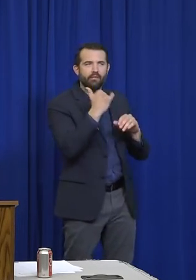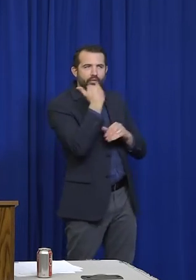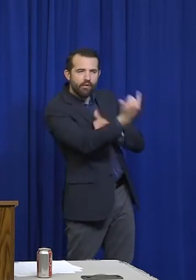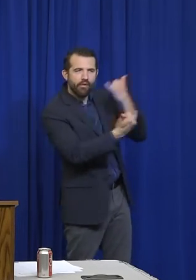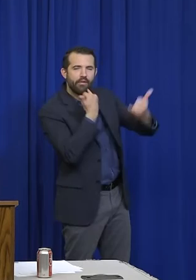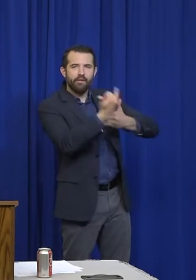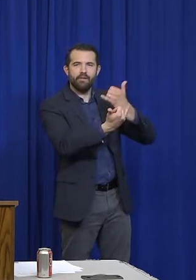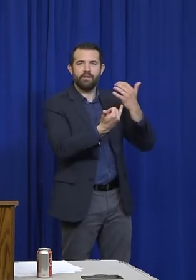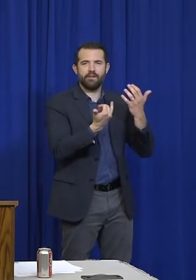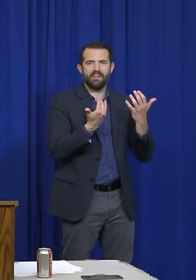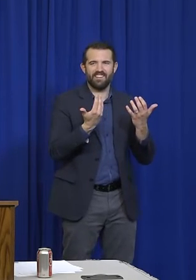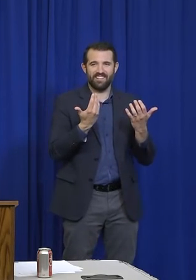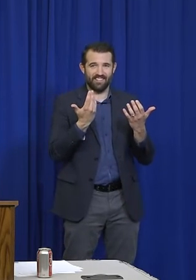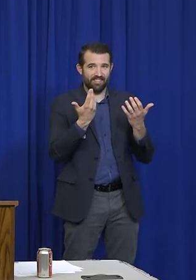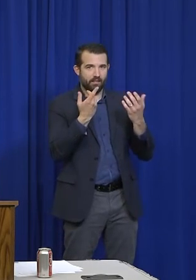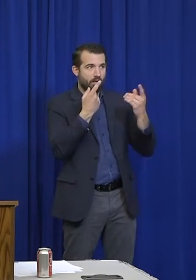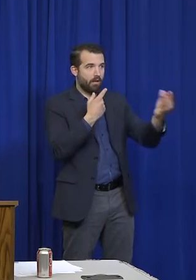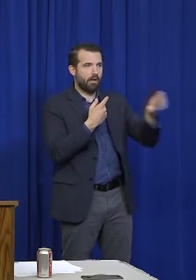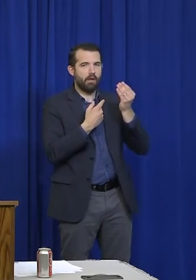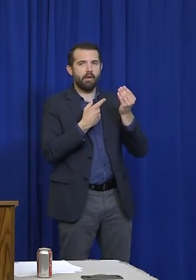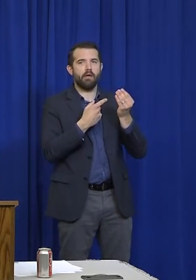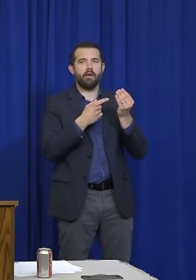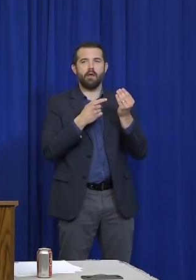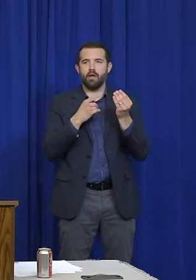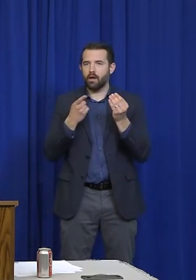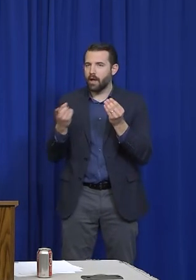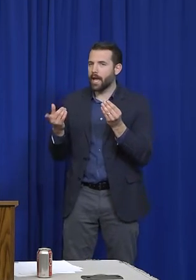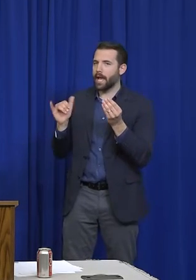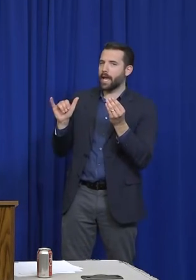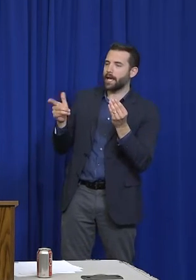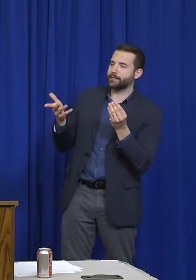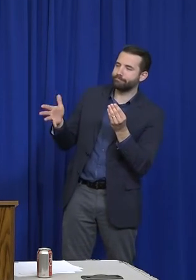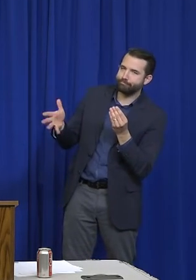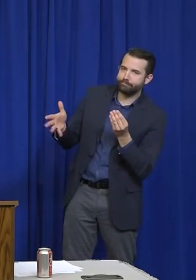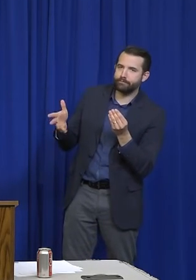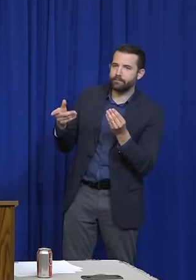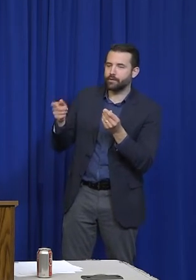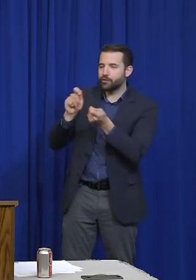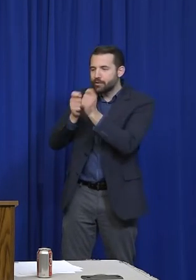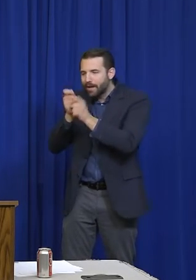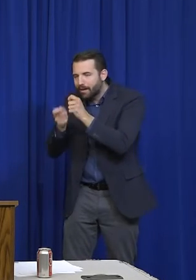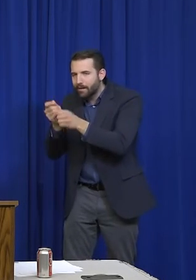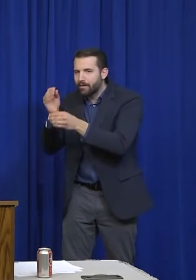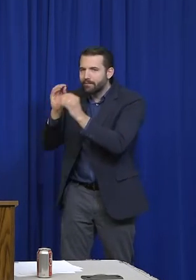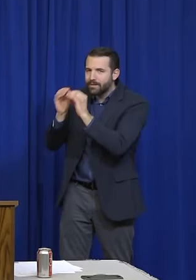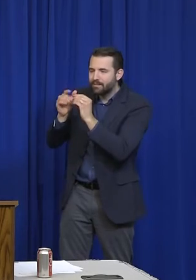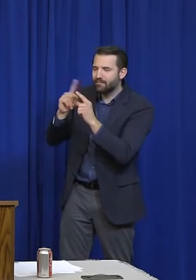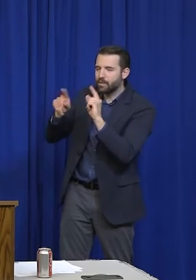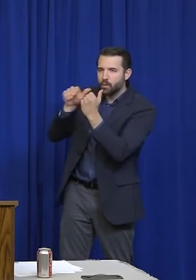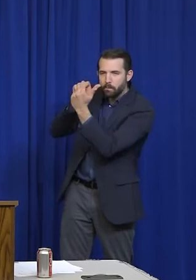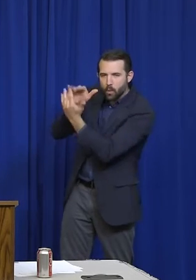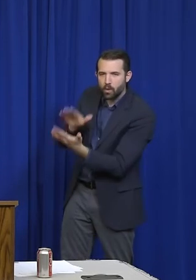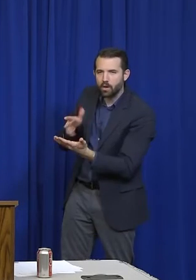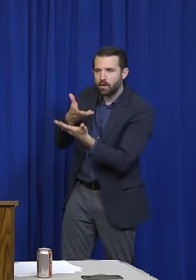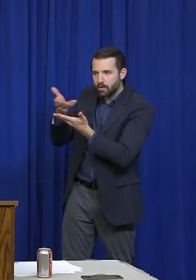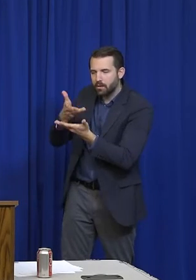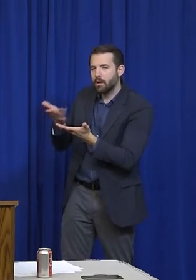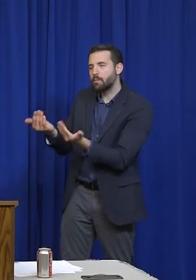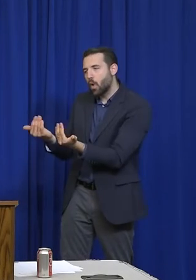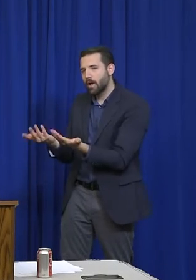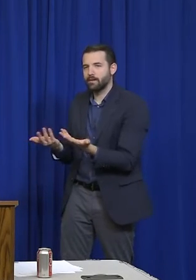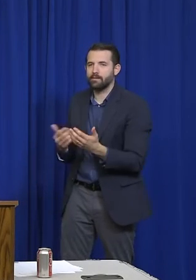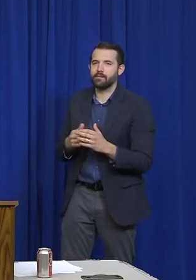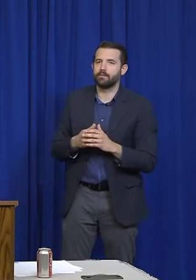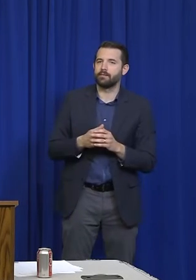you know, we've got this complaint. You just can't do that or you can't do it that way. And we've been able to work with a lot of people to address their